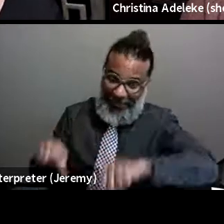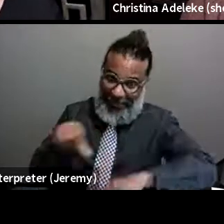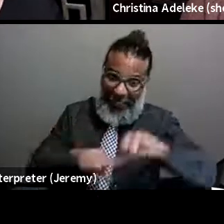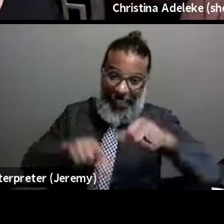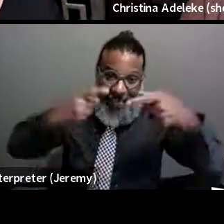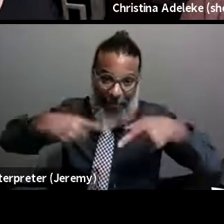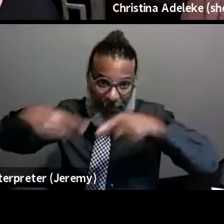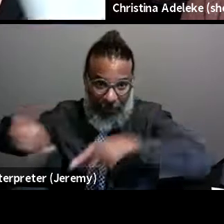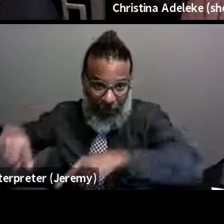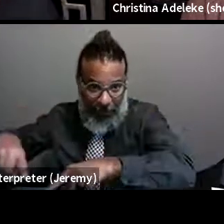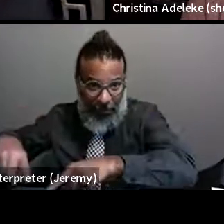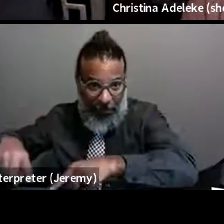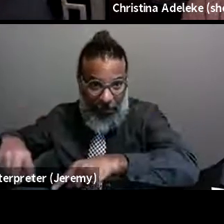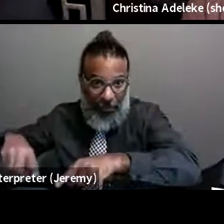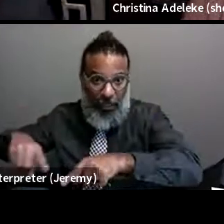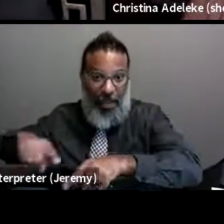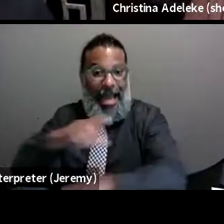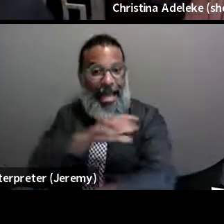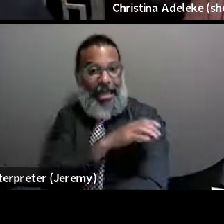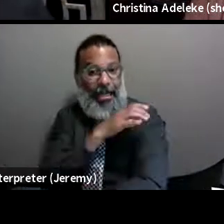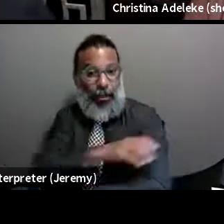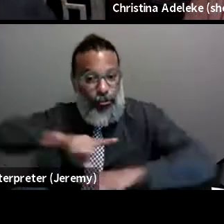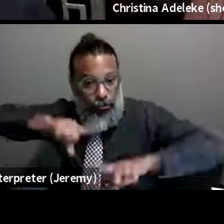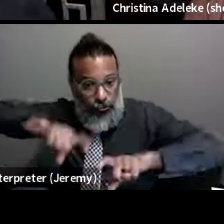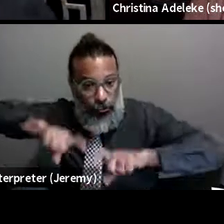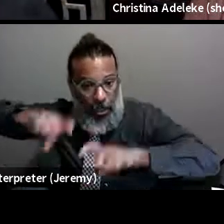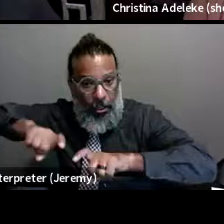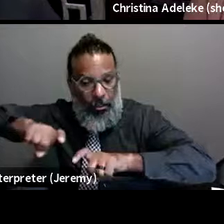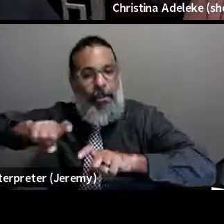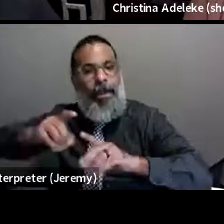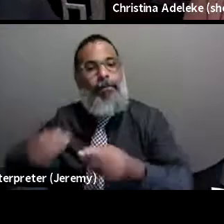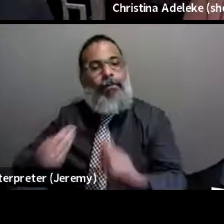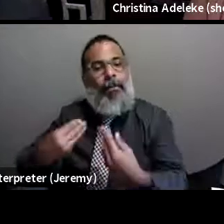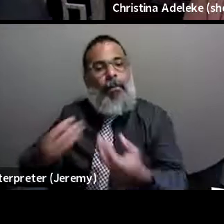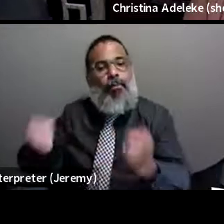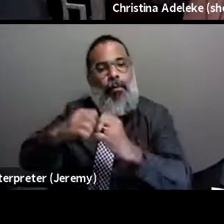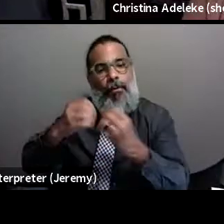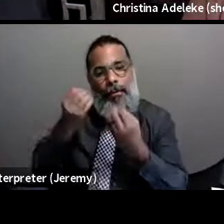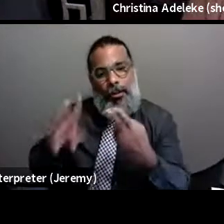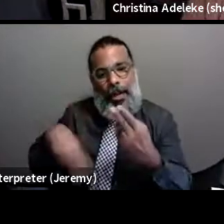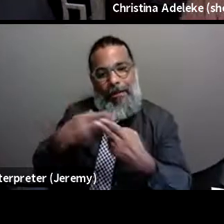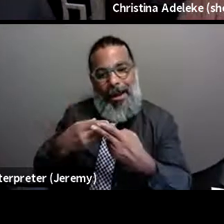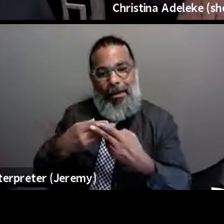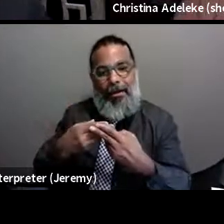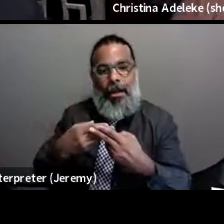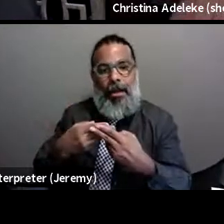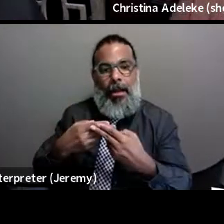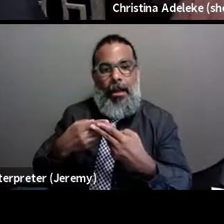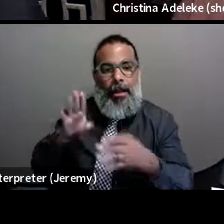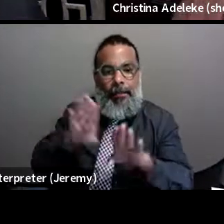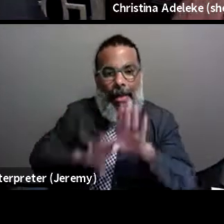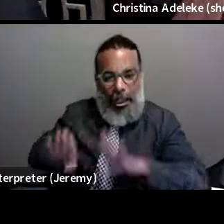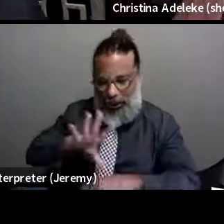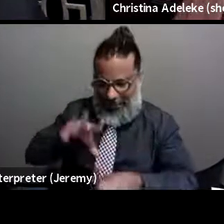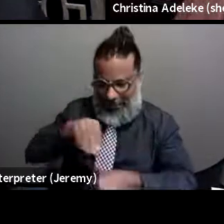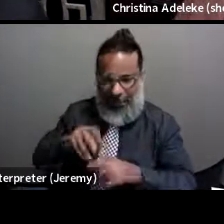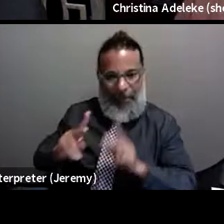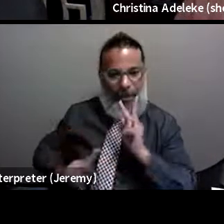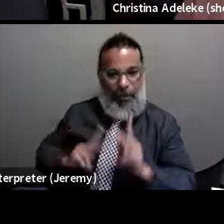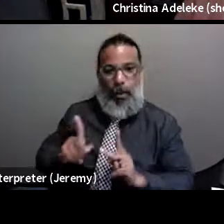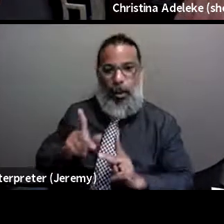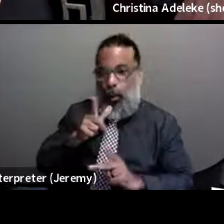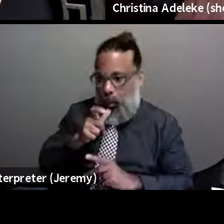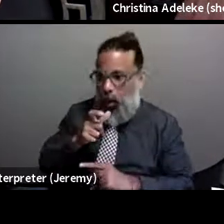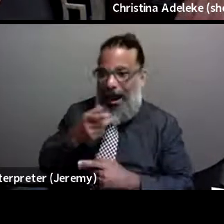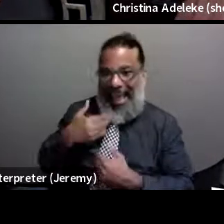on and clinical trial that give us more information about the biology of COVID in people that are infected